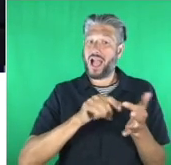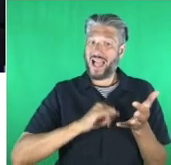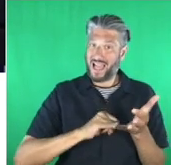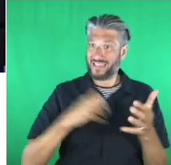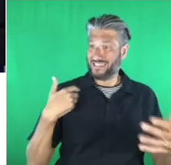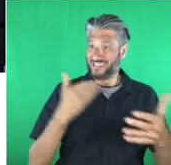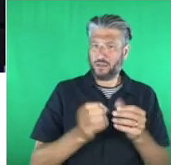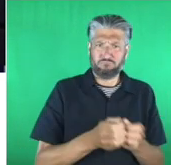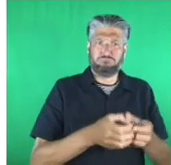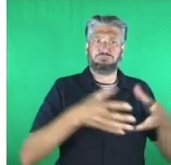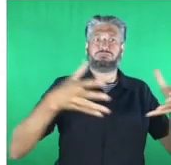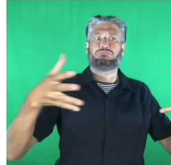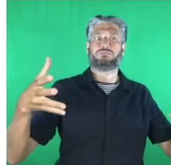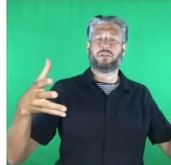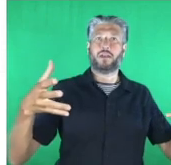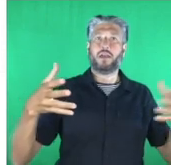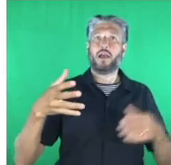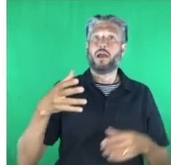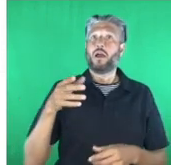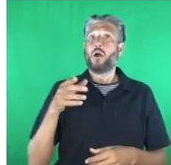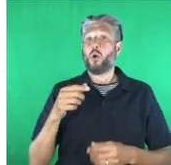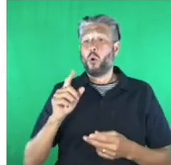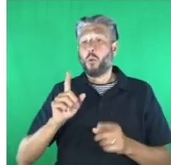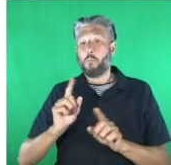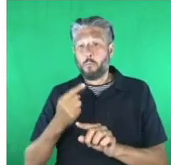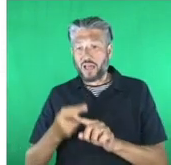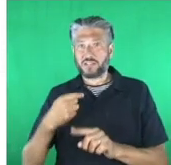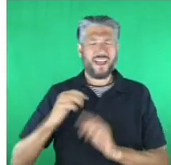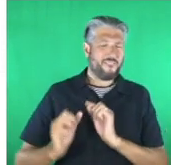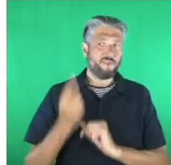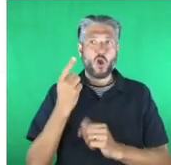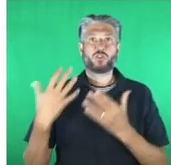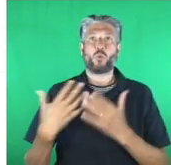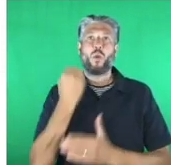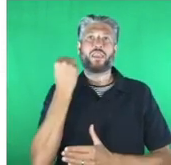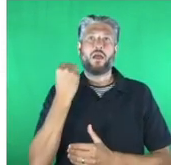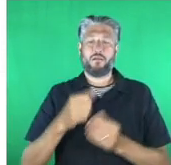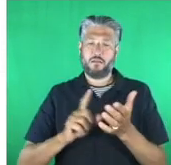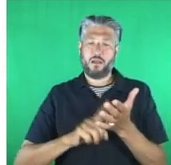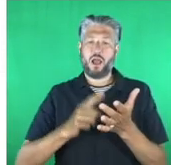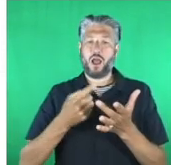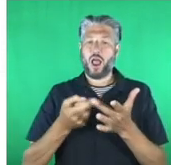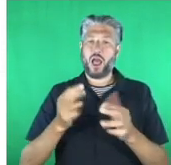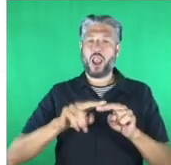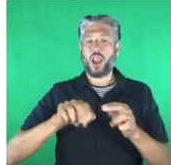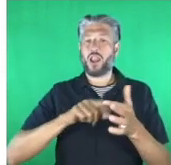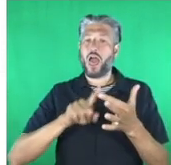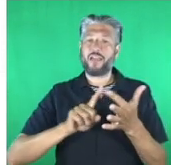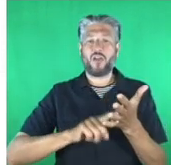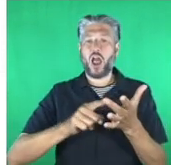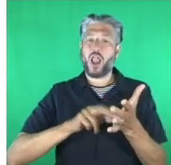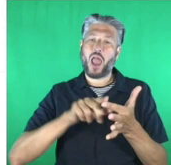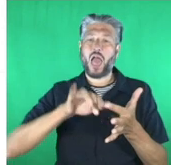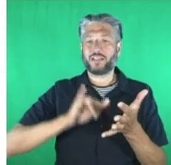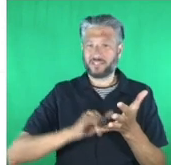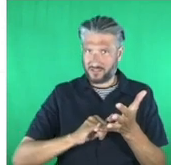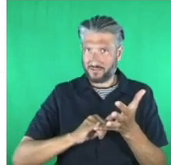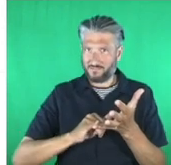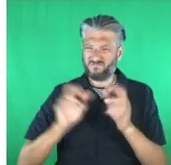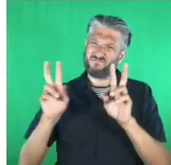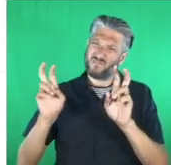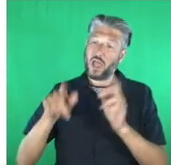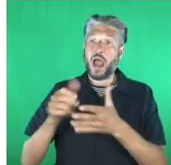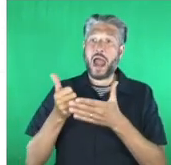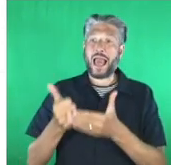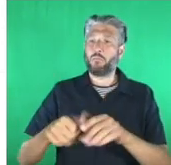was in the accessibility award life lights way back in 2011 and they help children with life limiting conditions who are in hospices in the uk